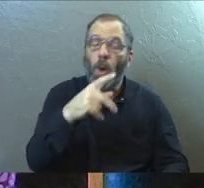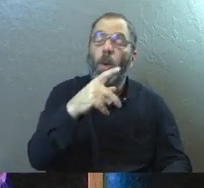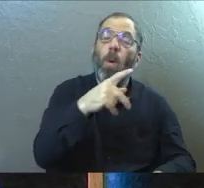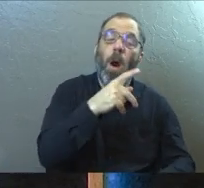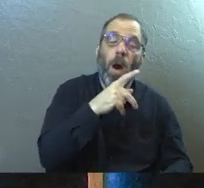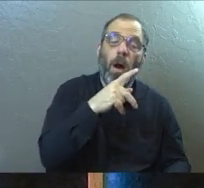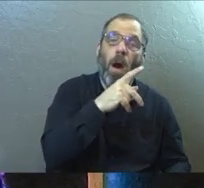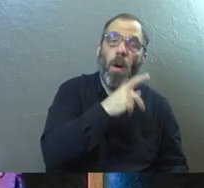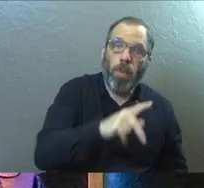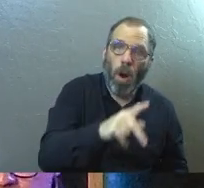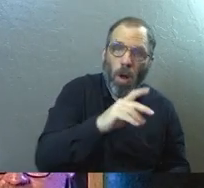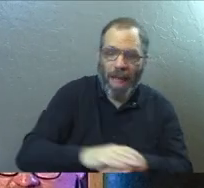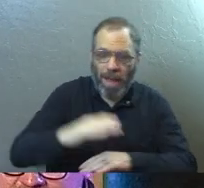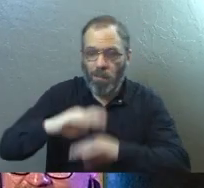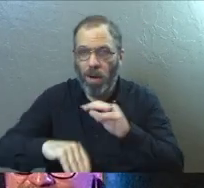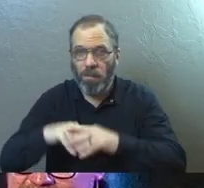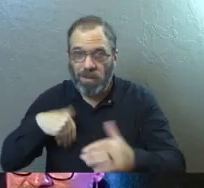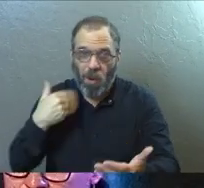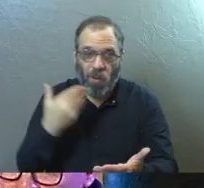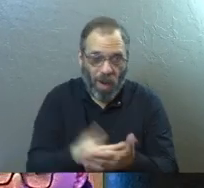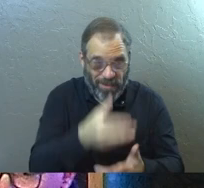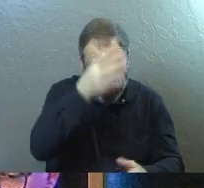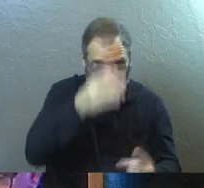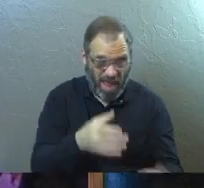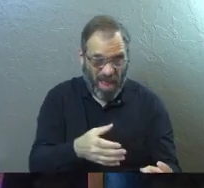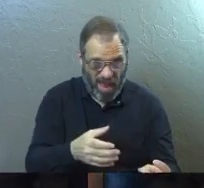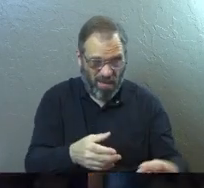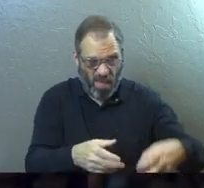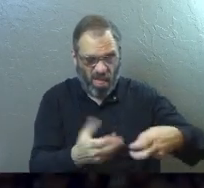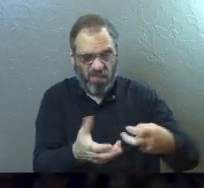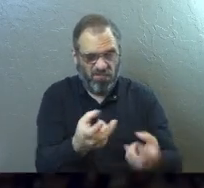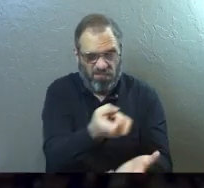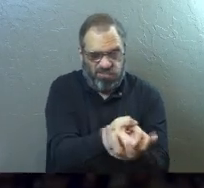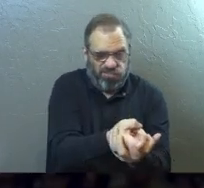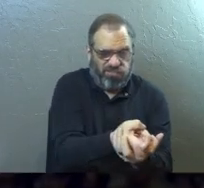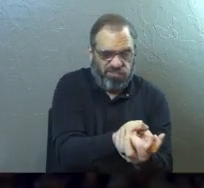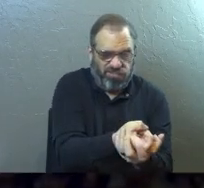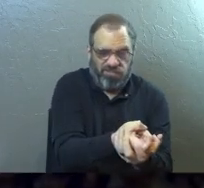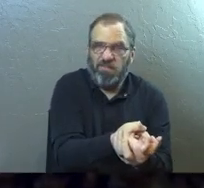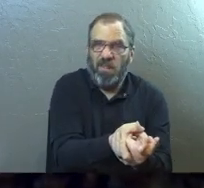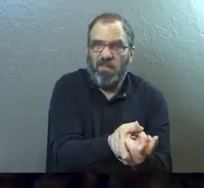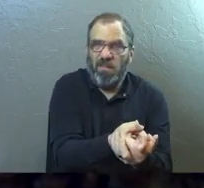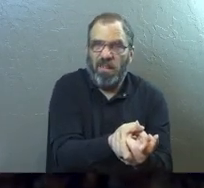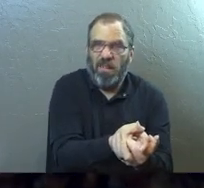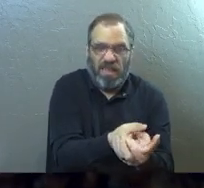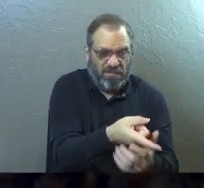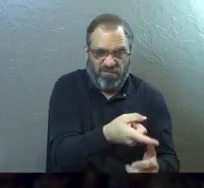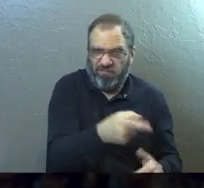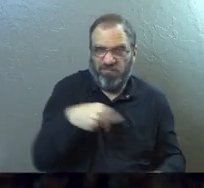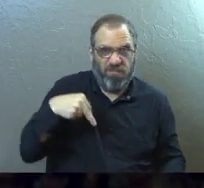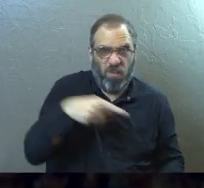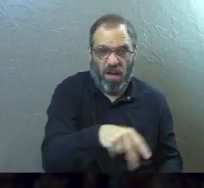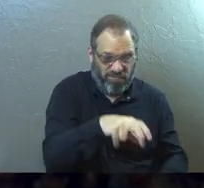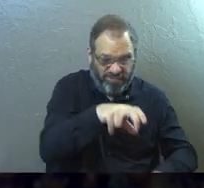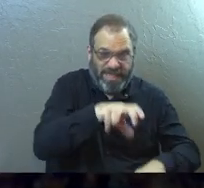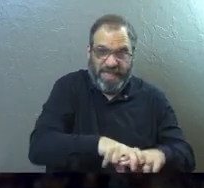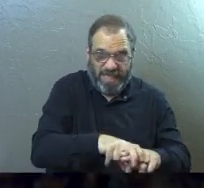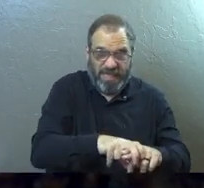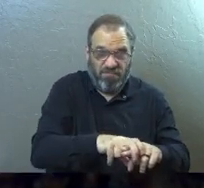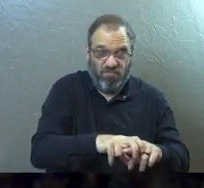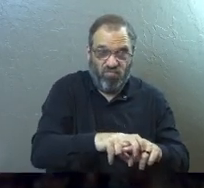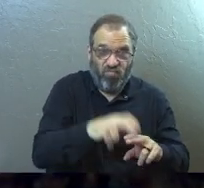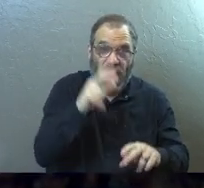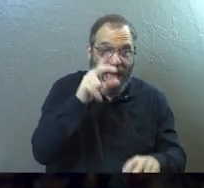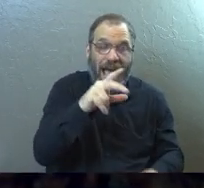Barnabas came upon a man with crippled feet, and he had been that way from birth. So he had never walked, and he was sitting and